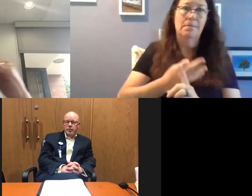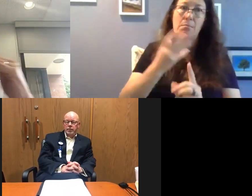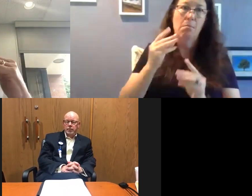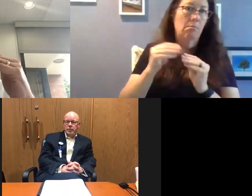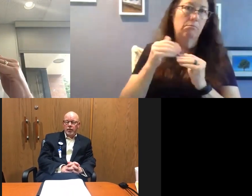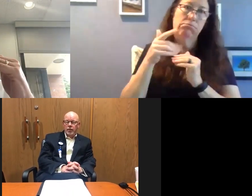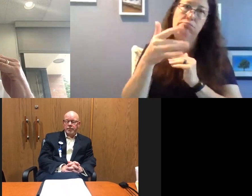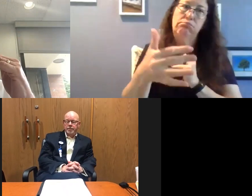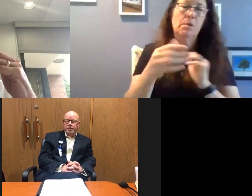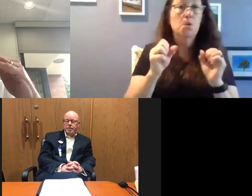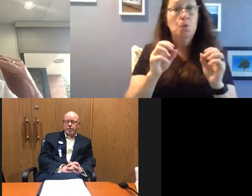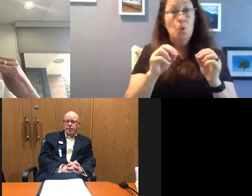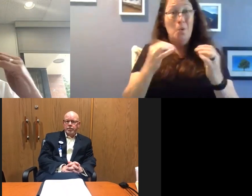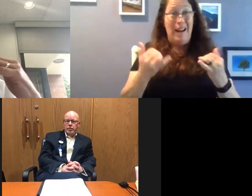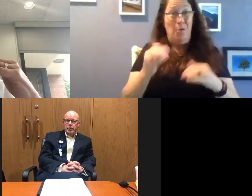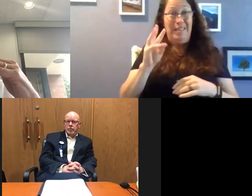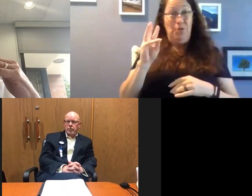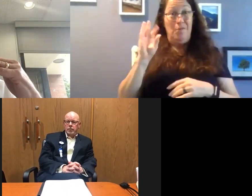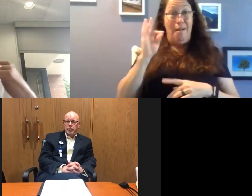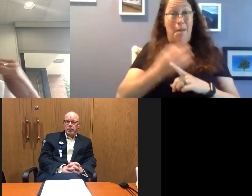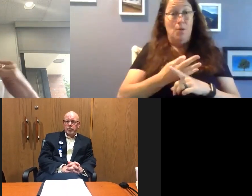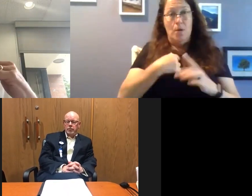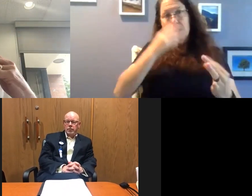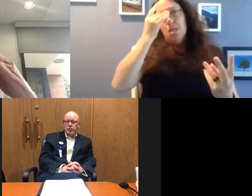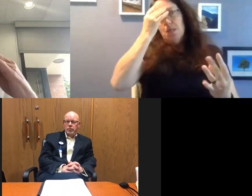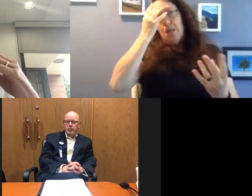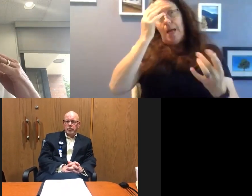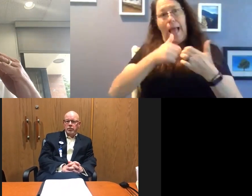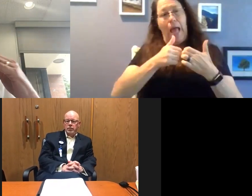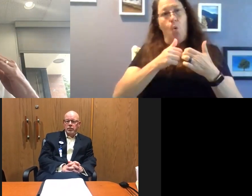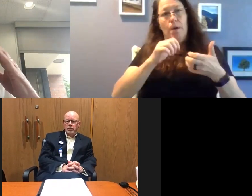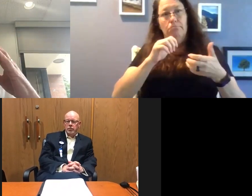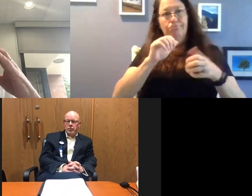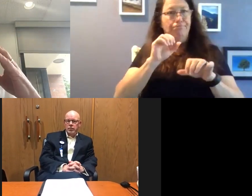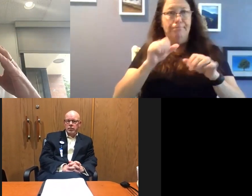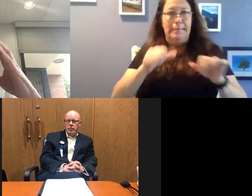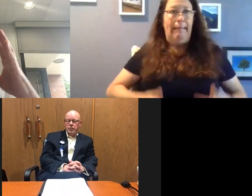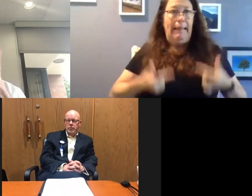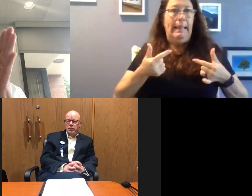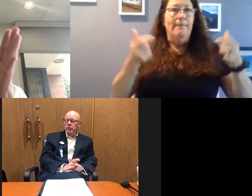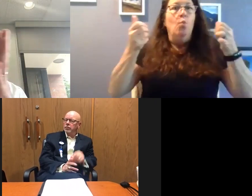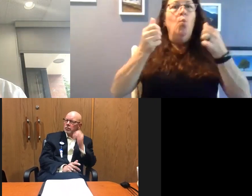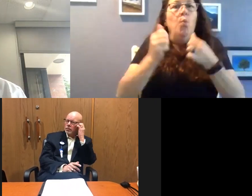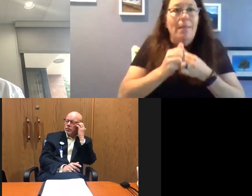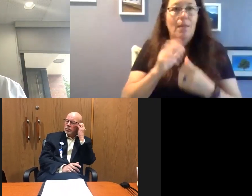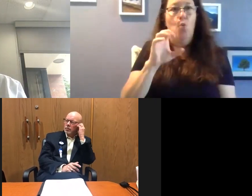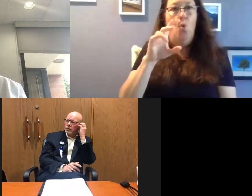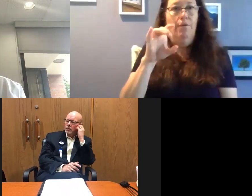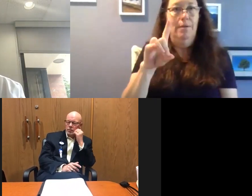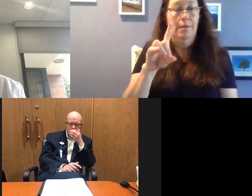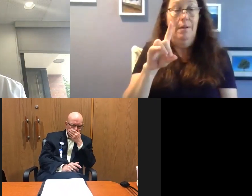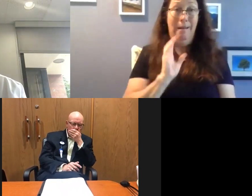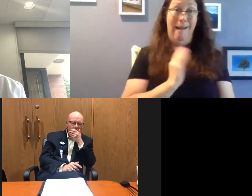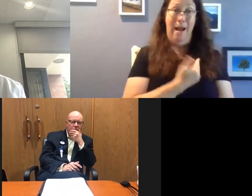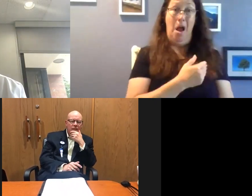And so for that next six to nine months, we have to figure out how to coexist. And when we're running out of ICU beds,